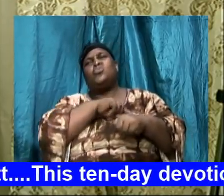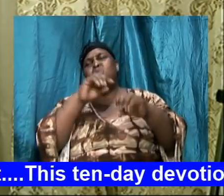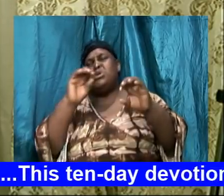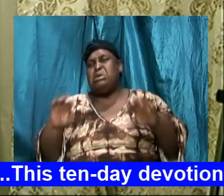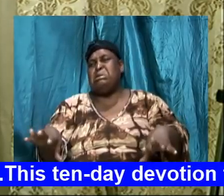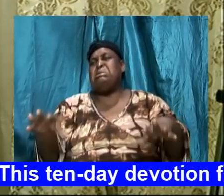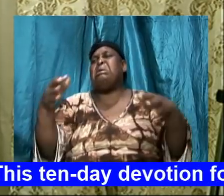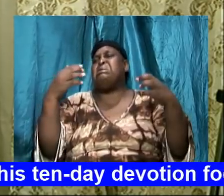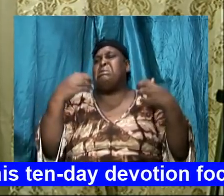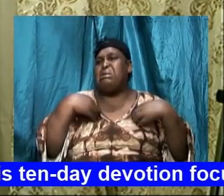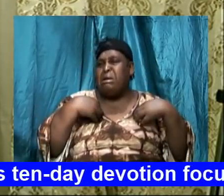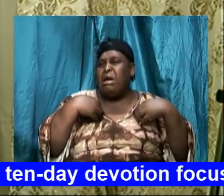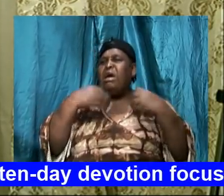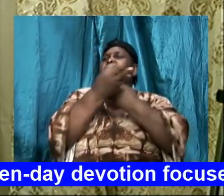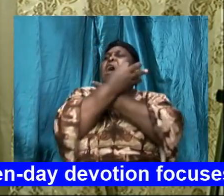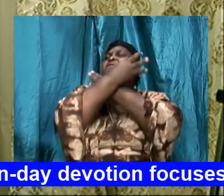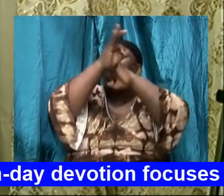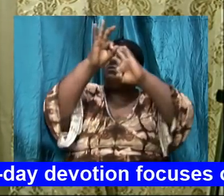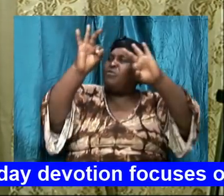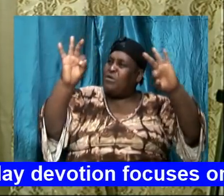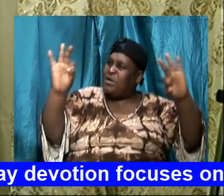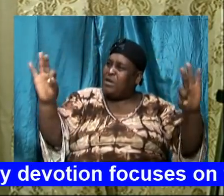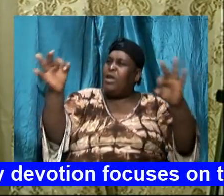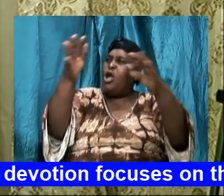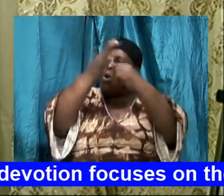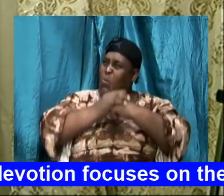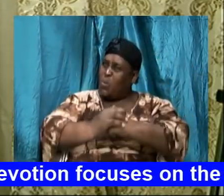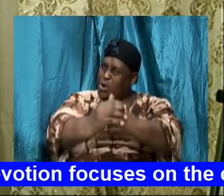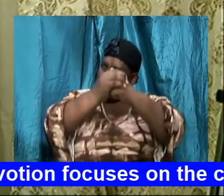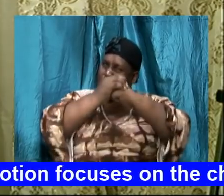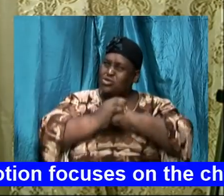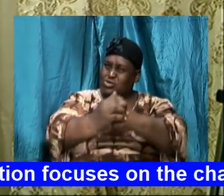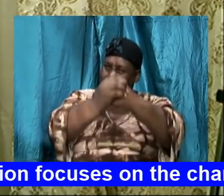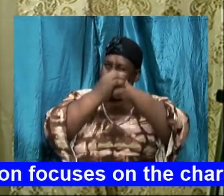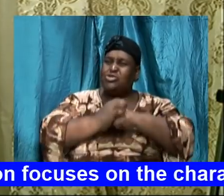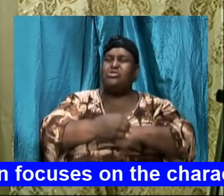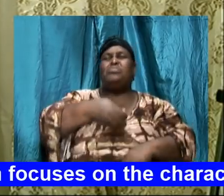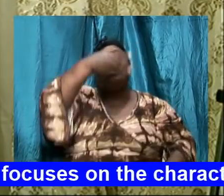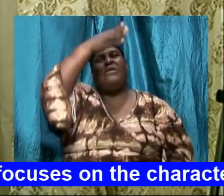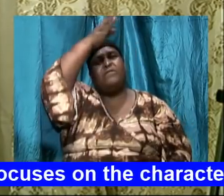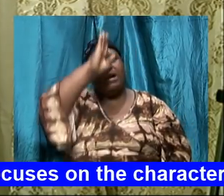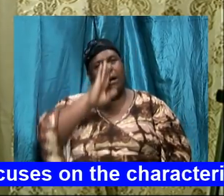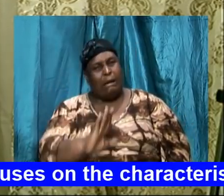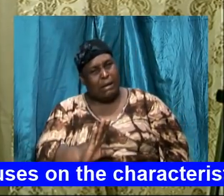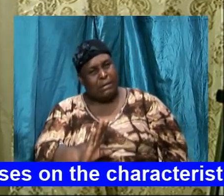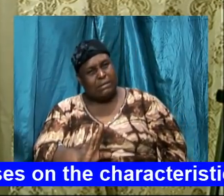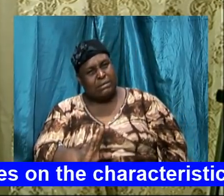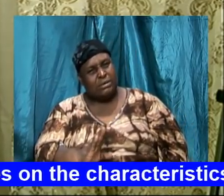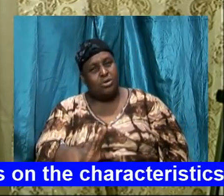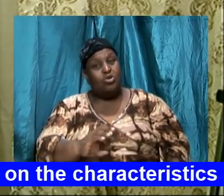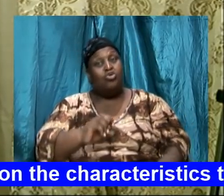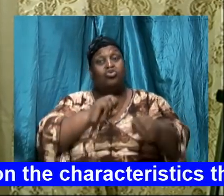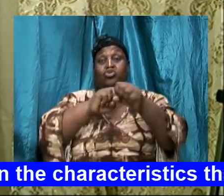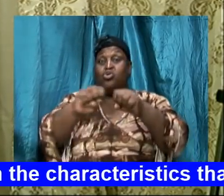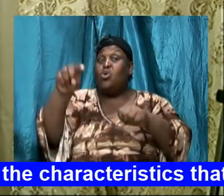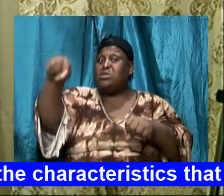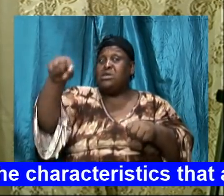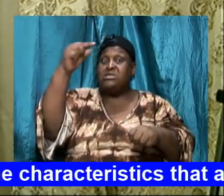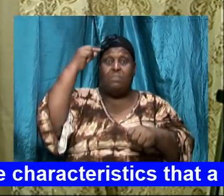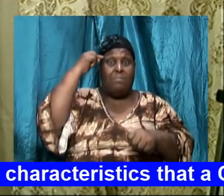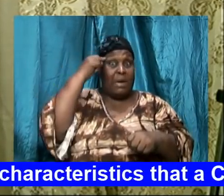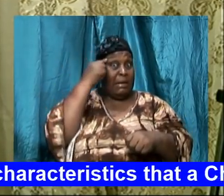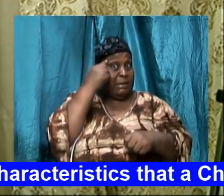to God through this mind. So this mind can be the place where negative things and a negative